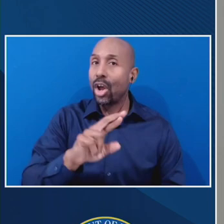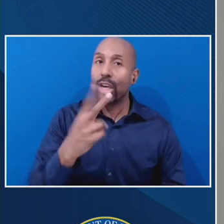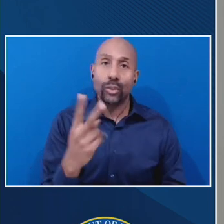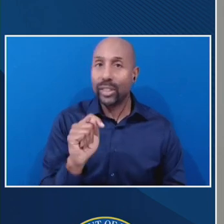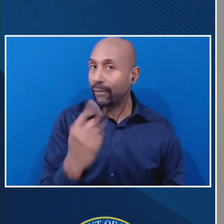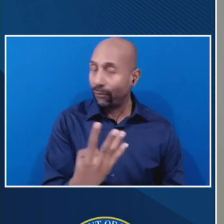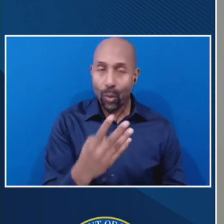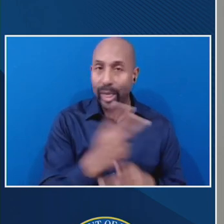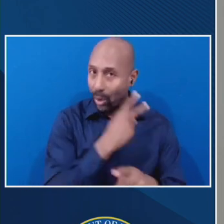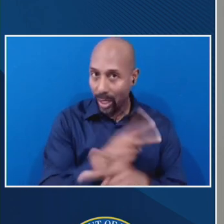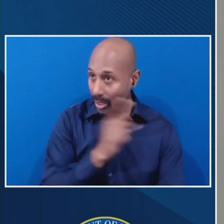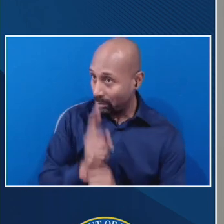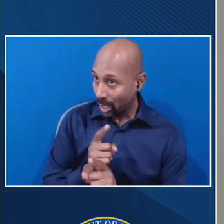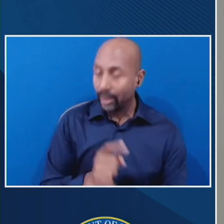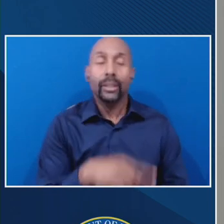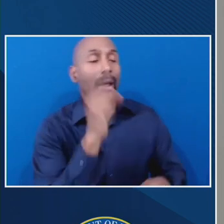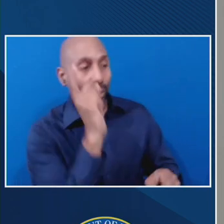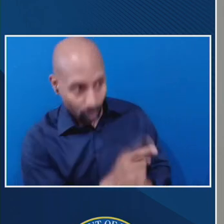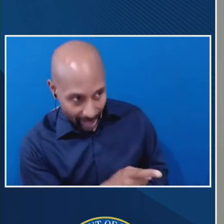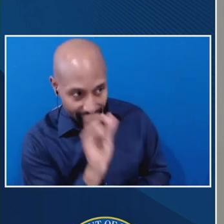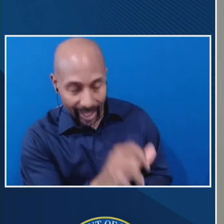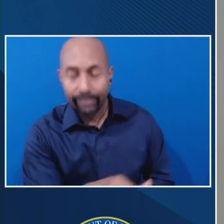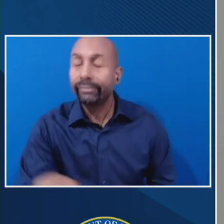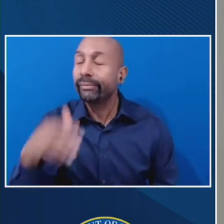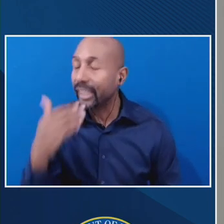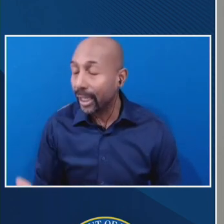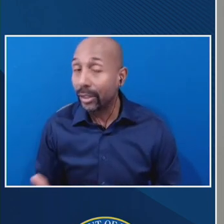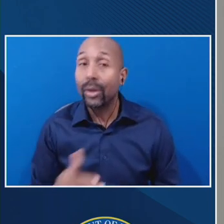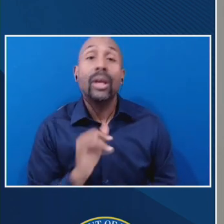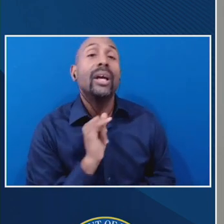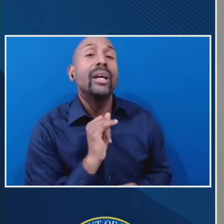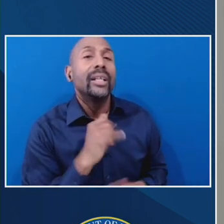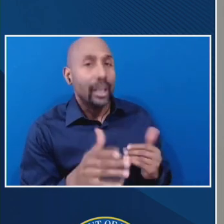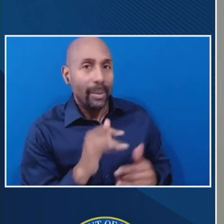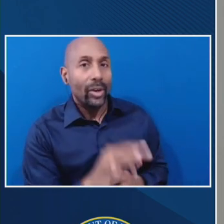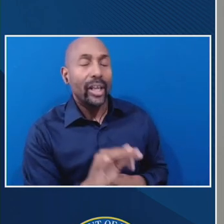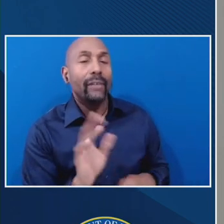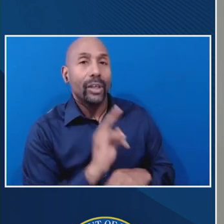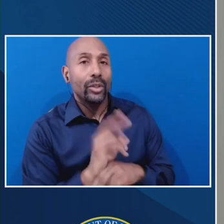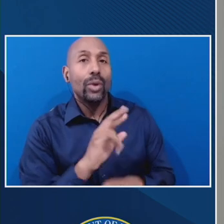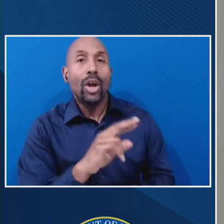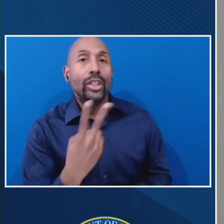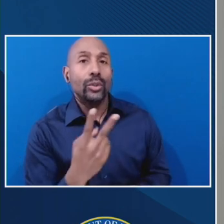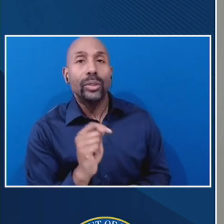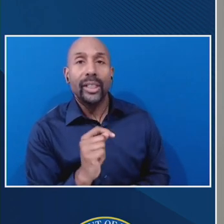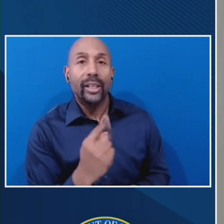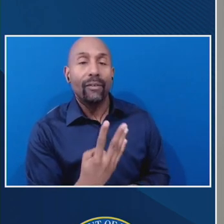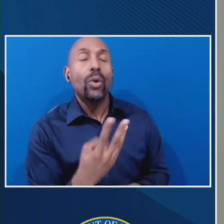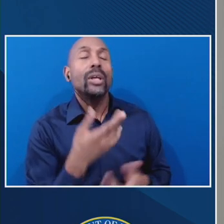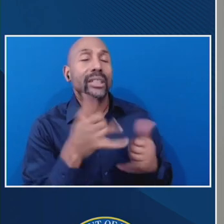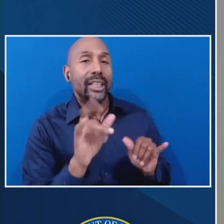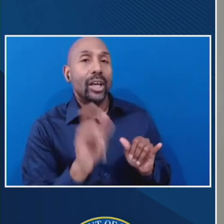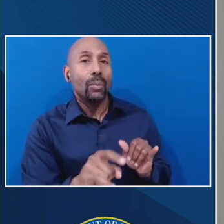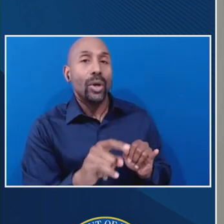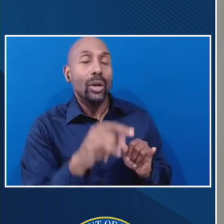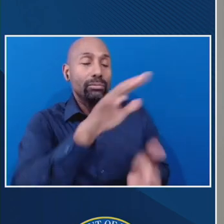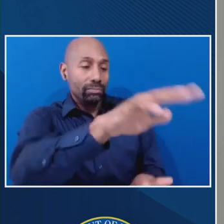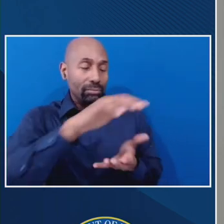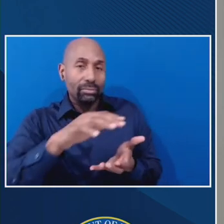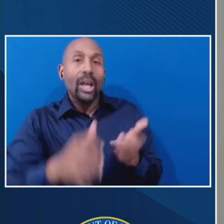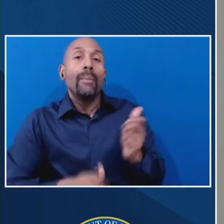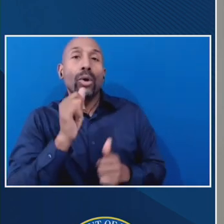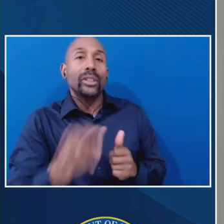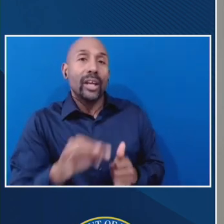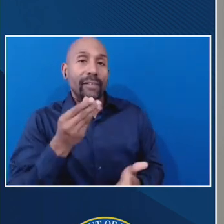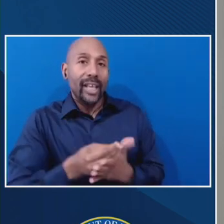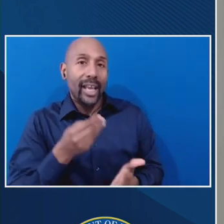returning. Okay. Thank you. Yeah. Even if they did the R2T4 calculation, they would end up returning the vast majority of the, of the aid in these, in many of these